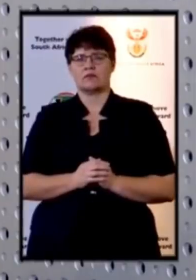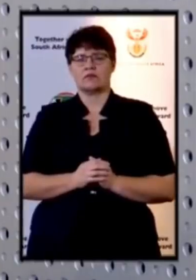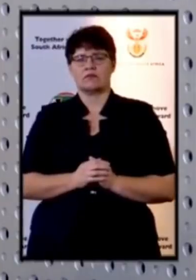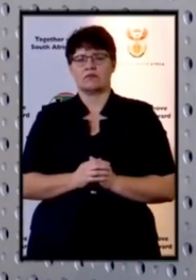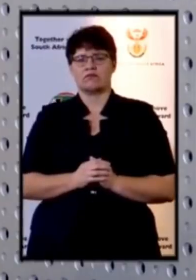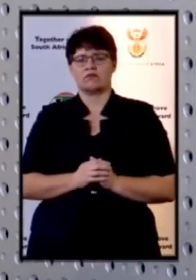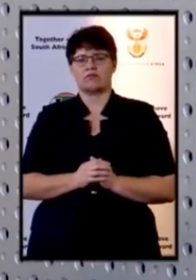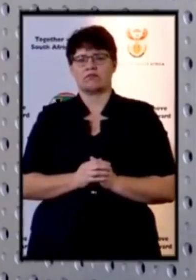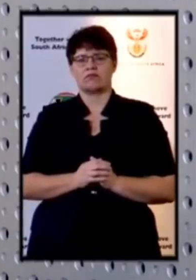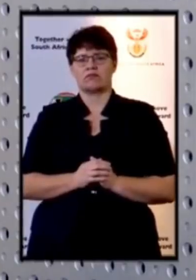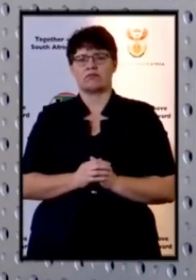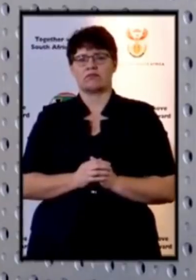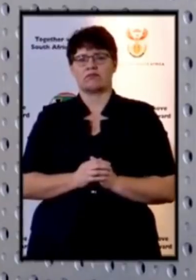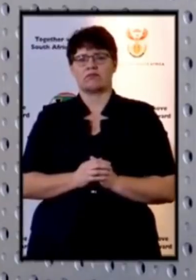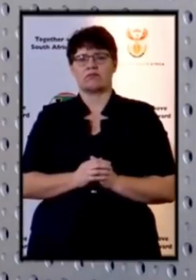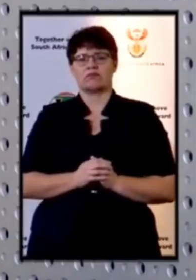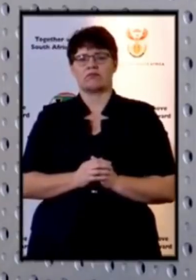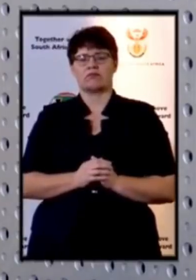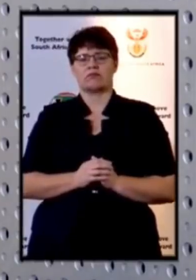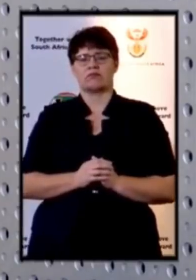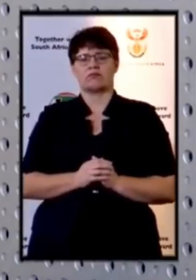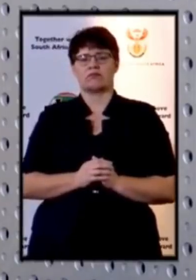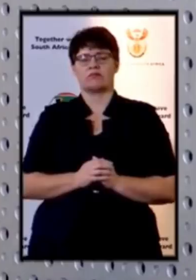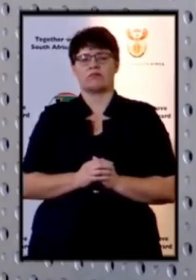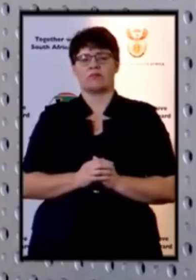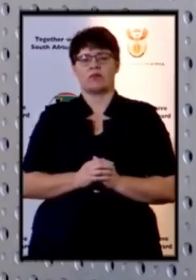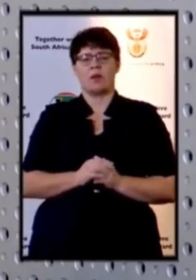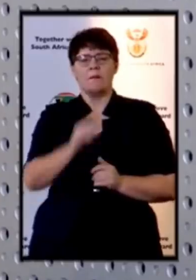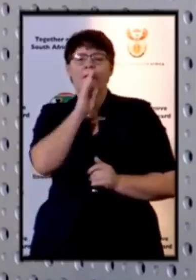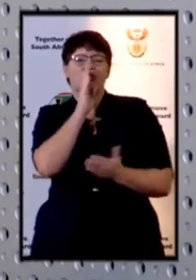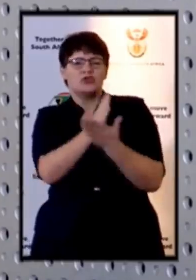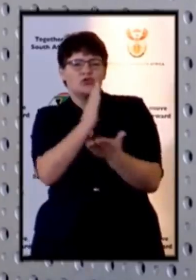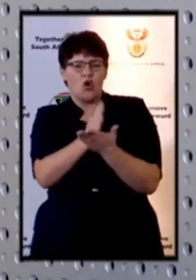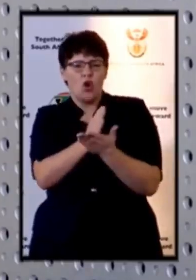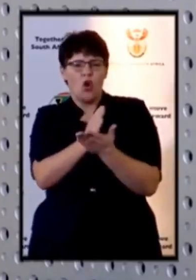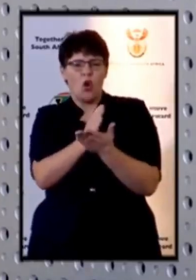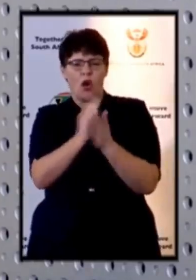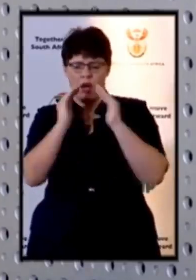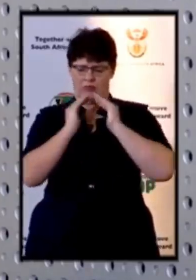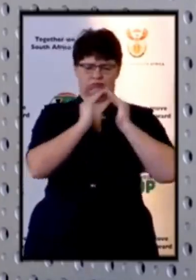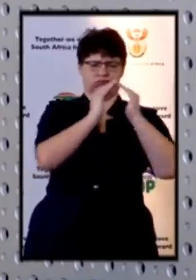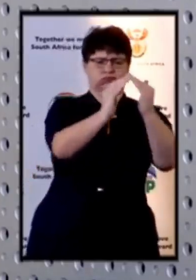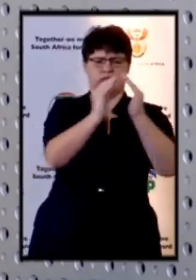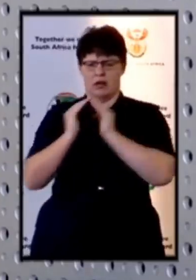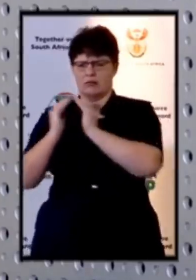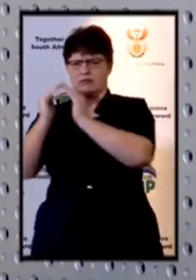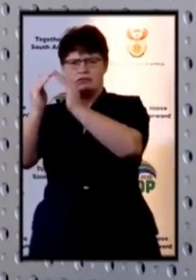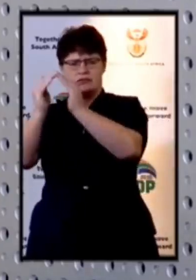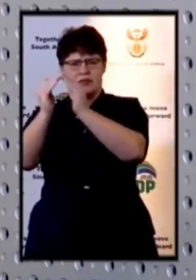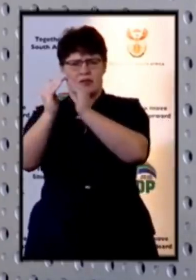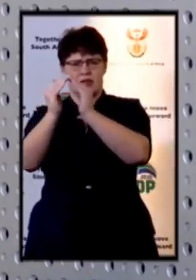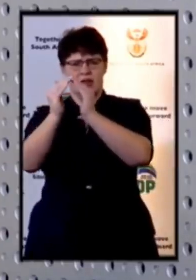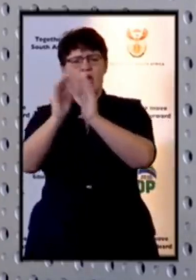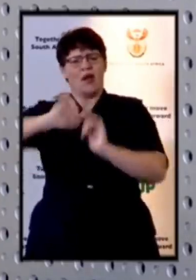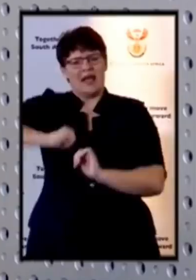make sure that there are warehouses that are open that supply